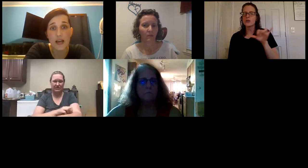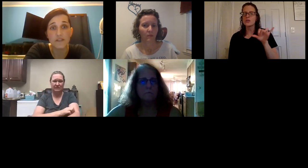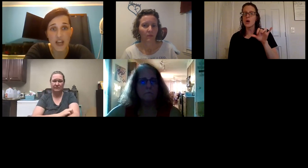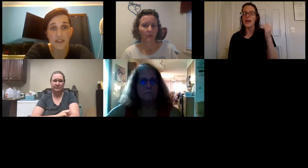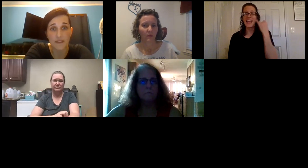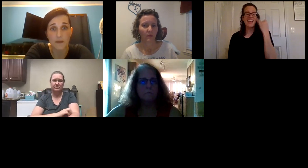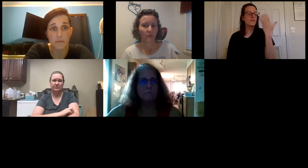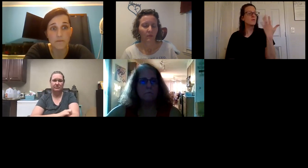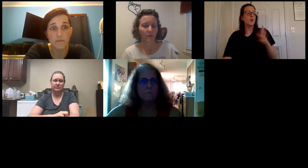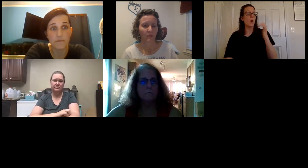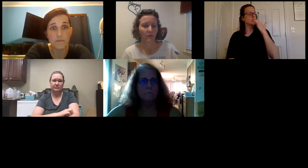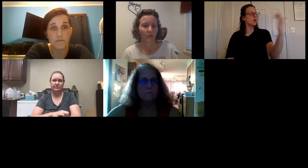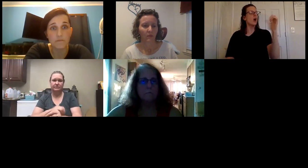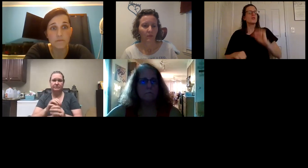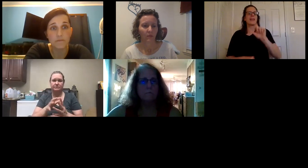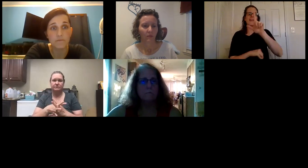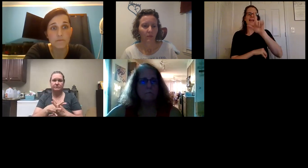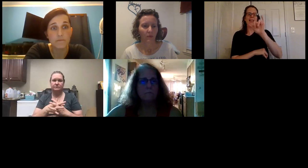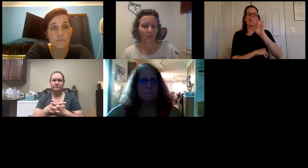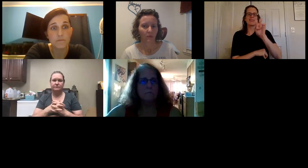live chat them um